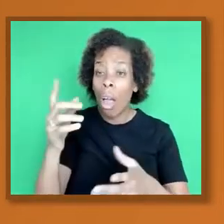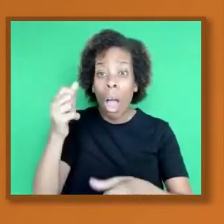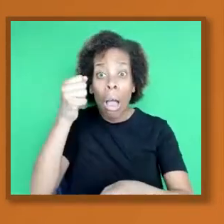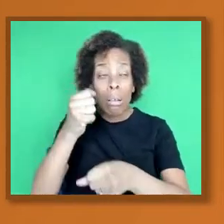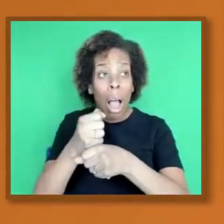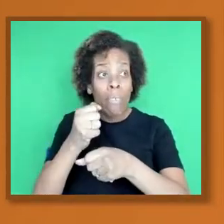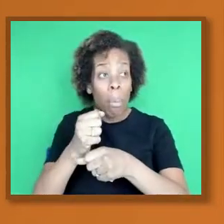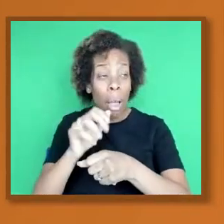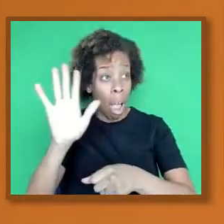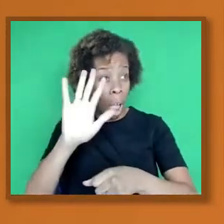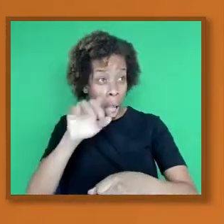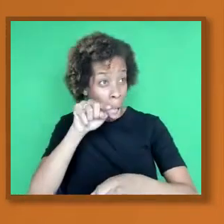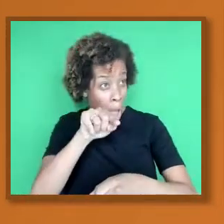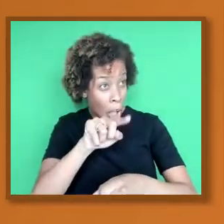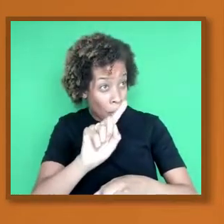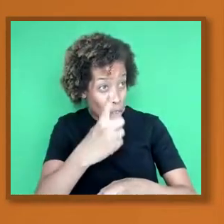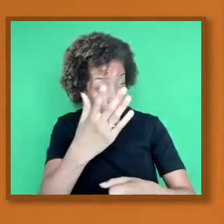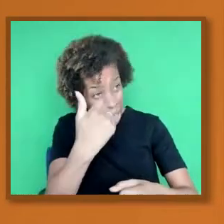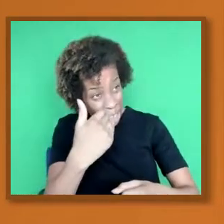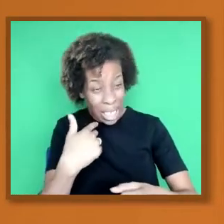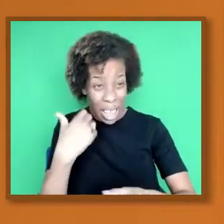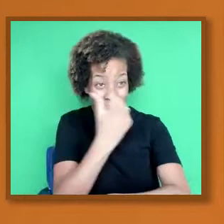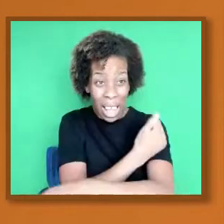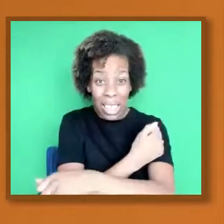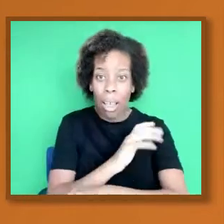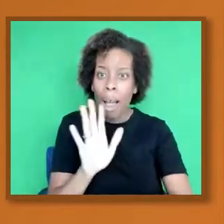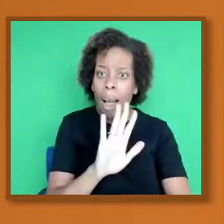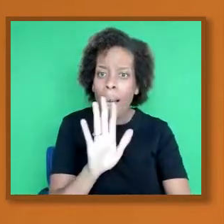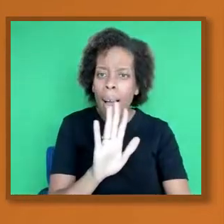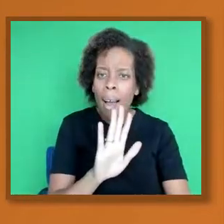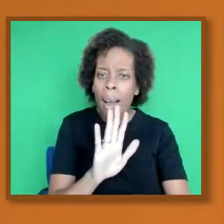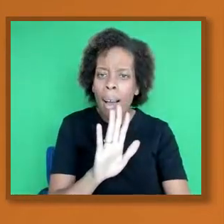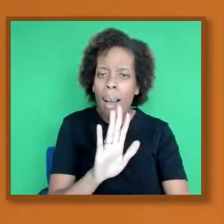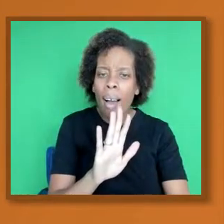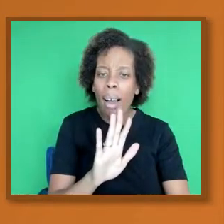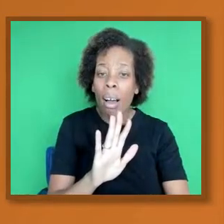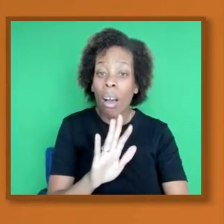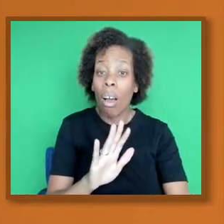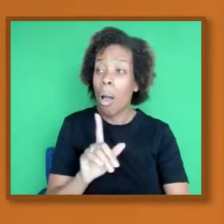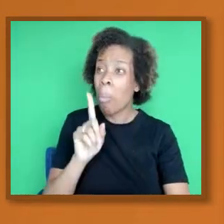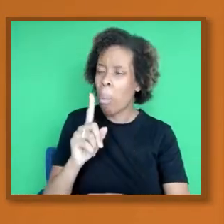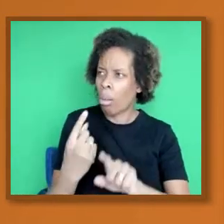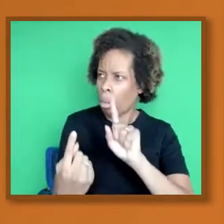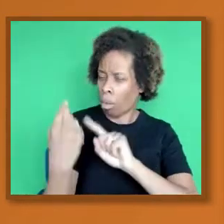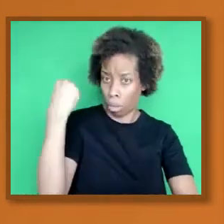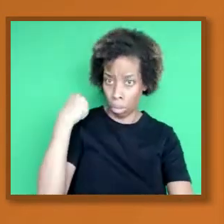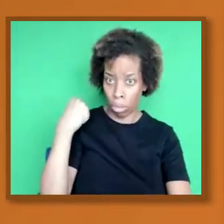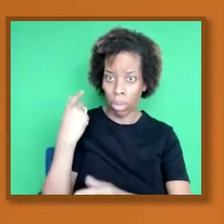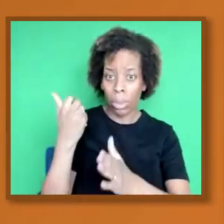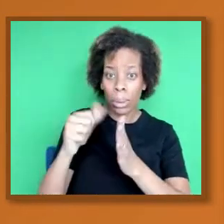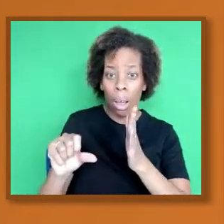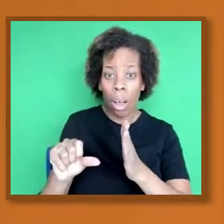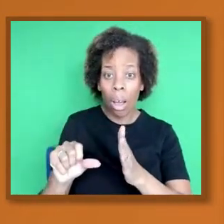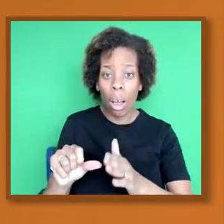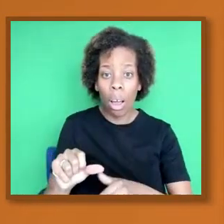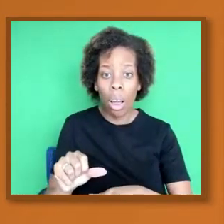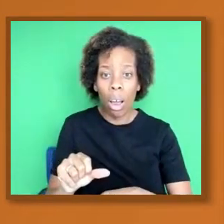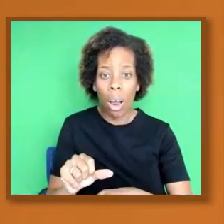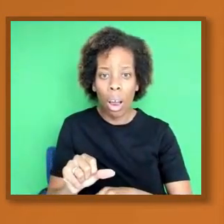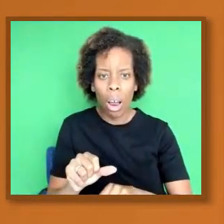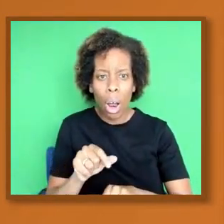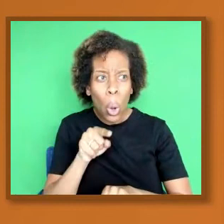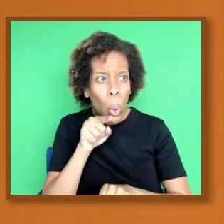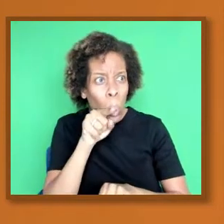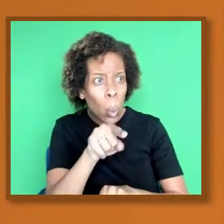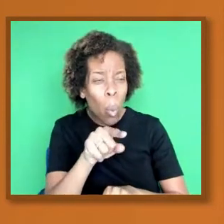and expects trust when they didn't rush and say, Ah, you were catching it in more numbers, let's protect you,